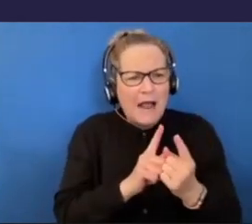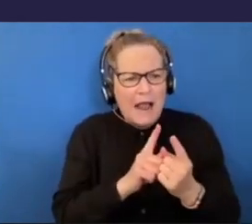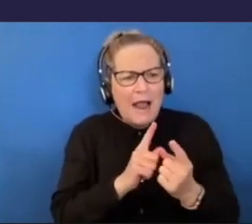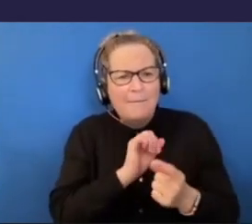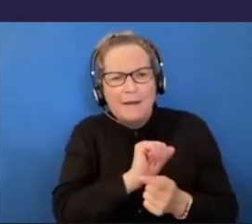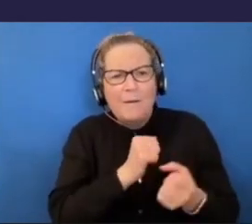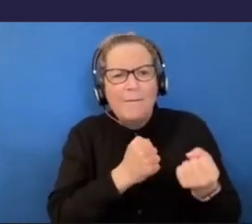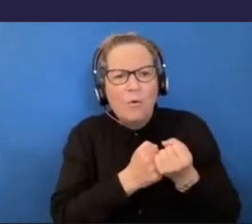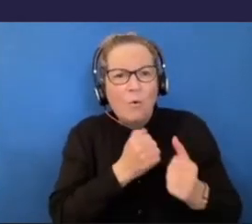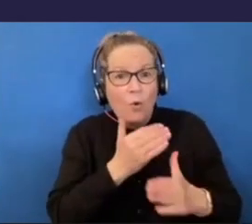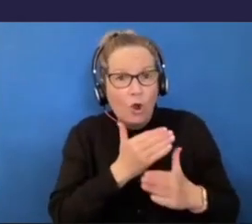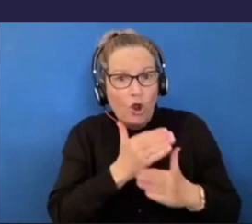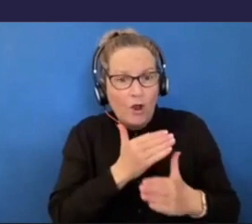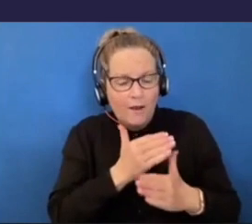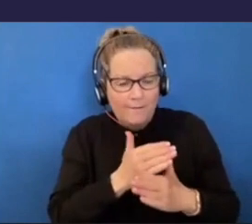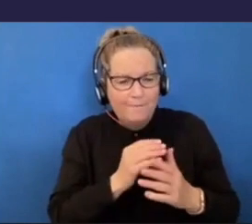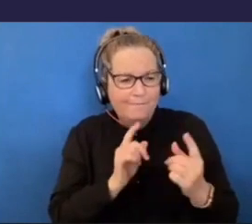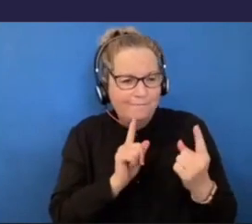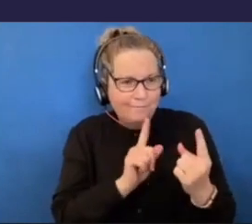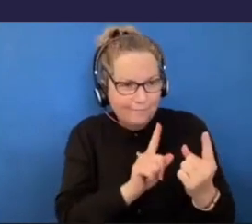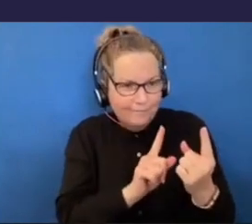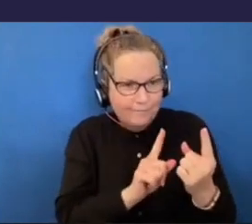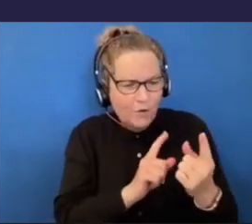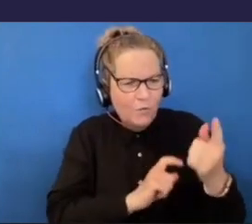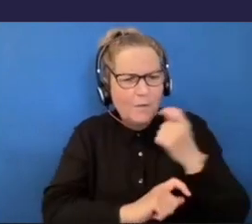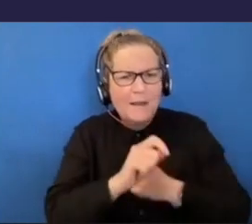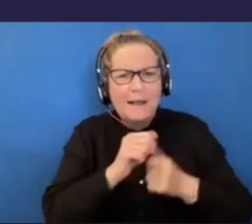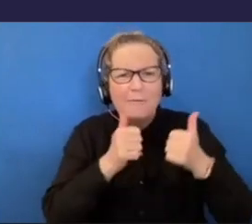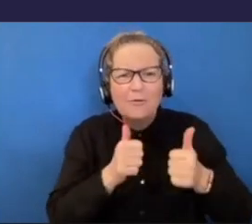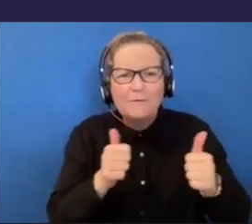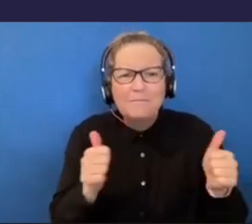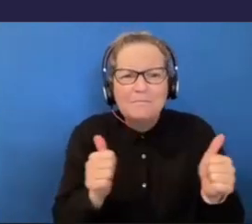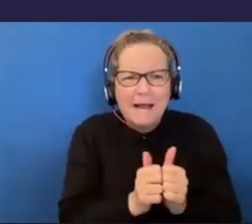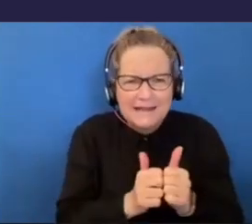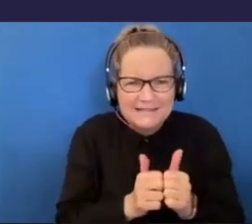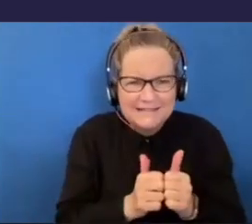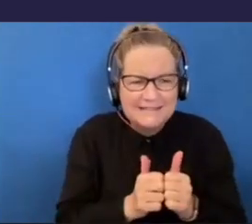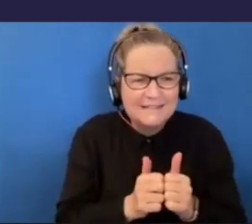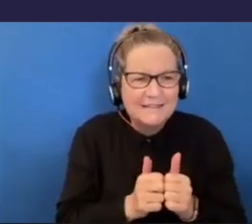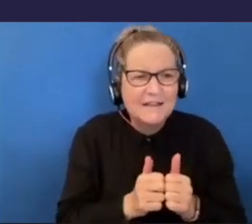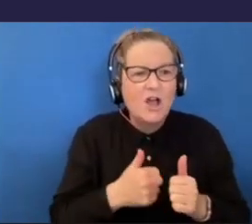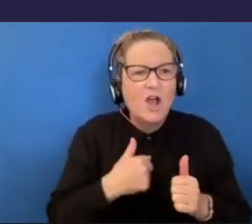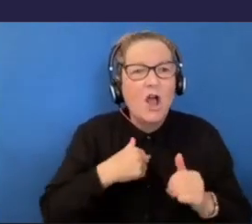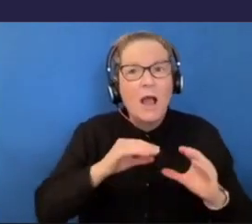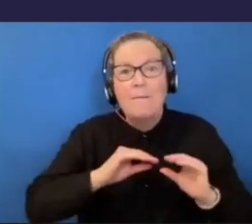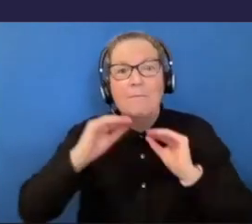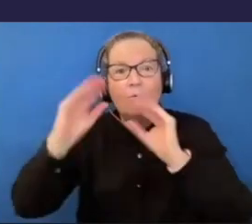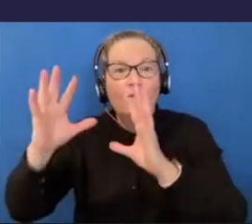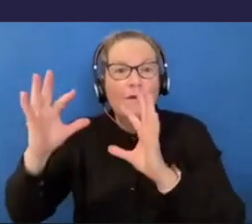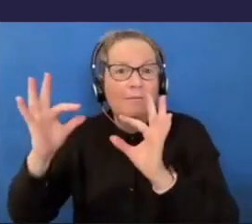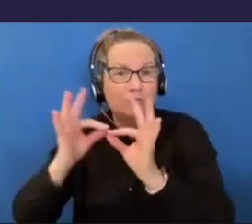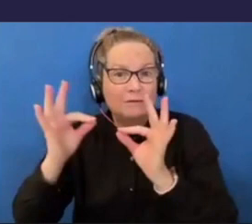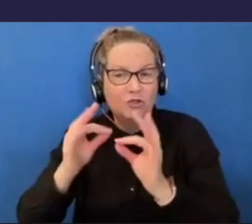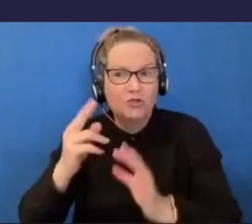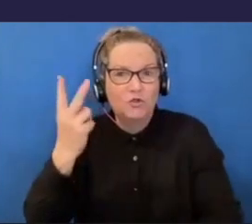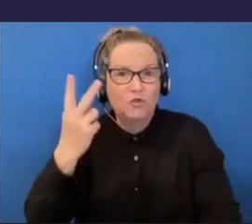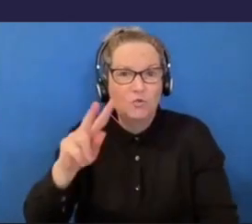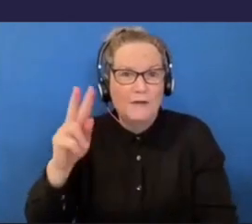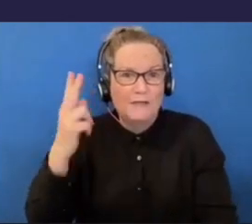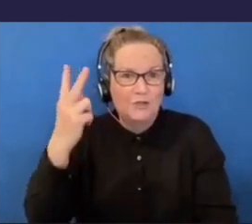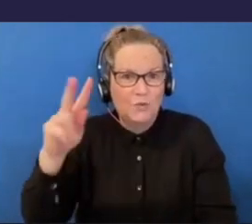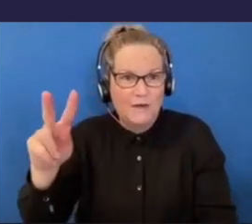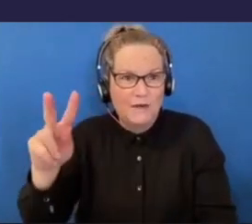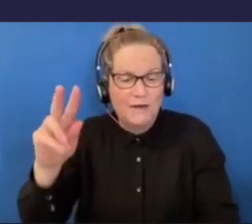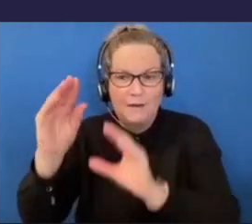and we became really good mates. I moved to Brisbane in 2020, and I actually moved back to